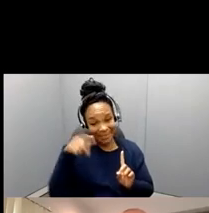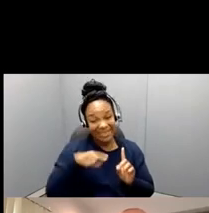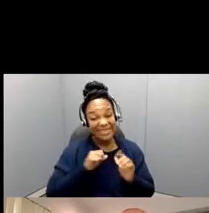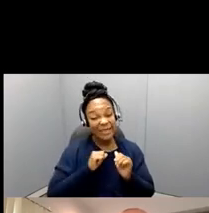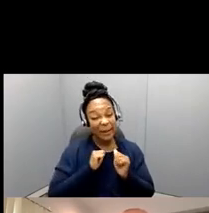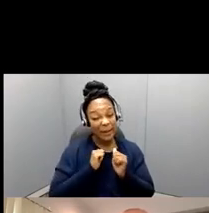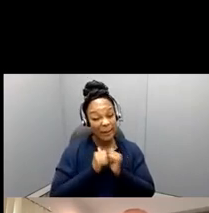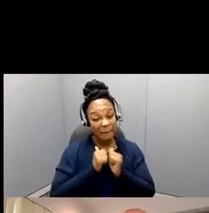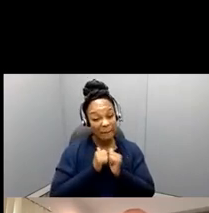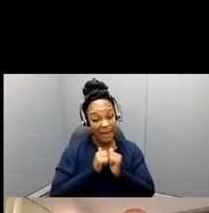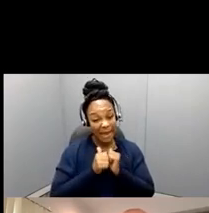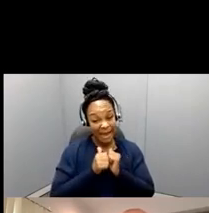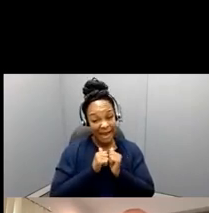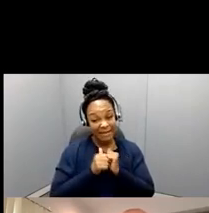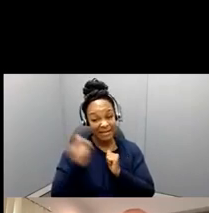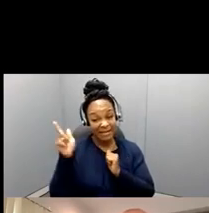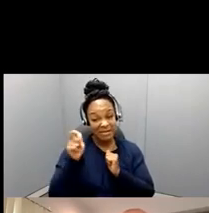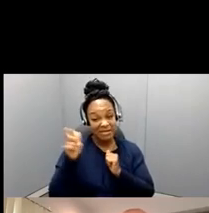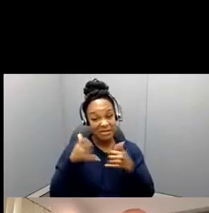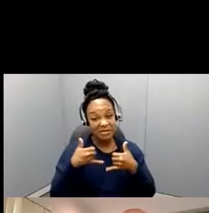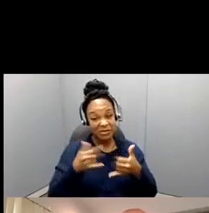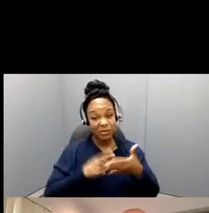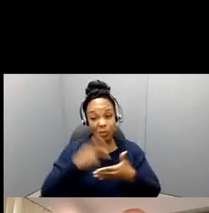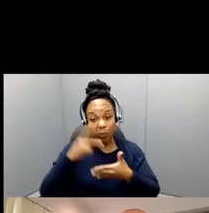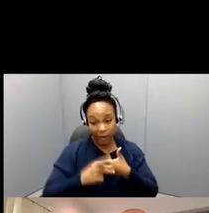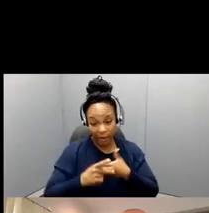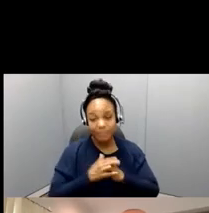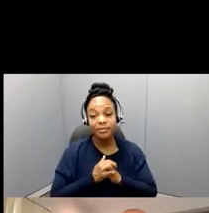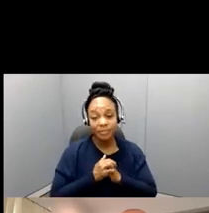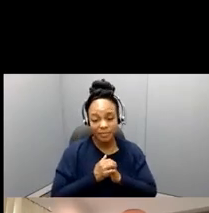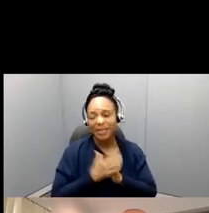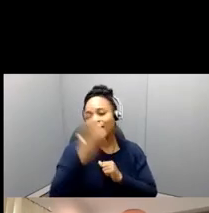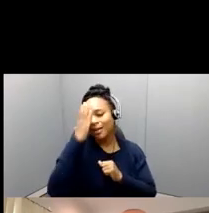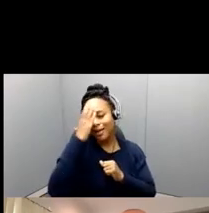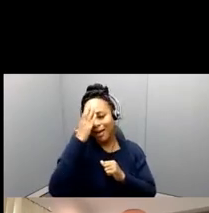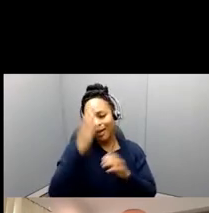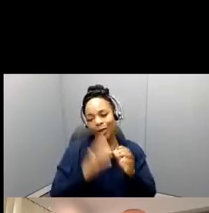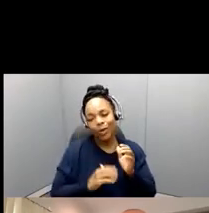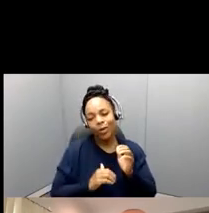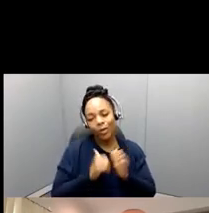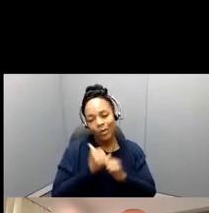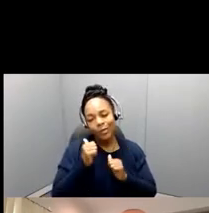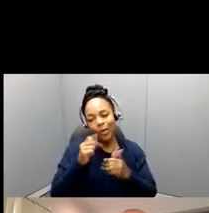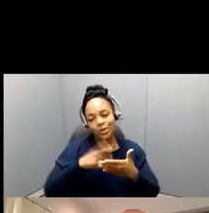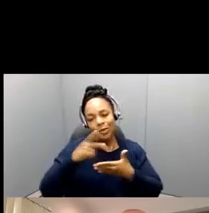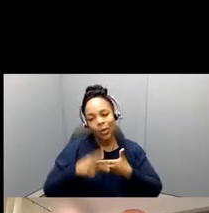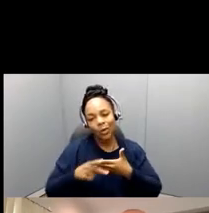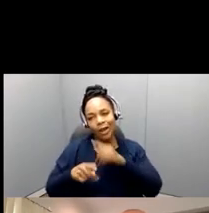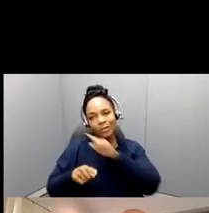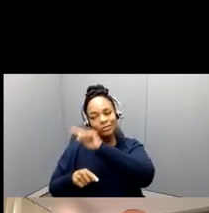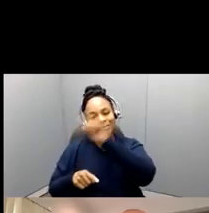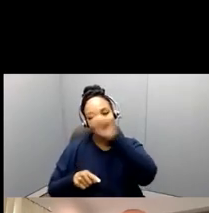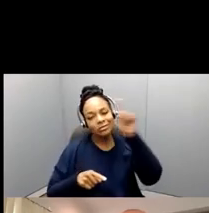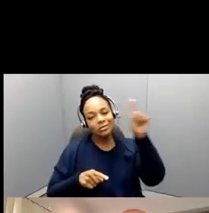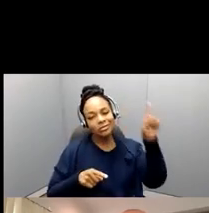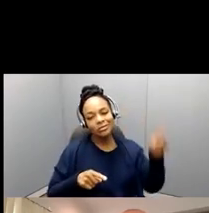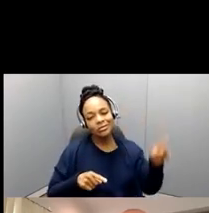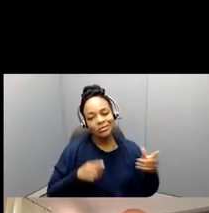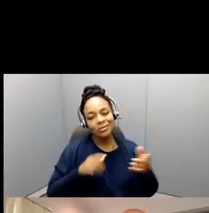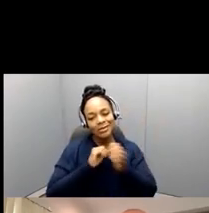program, as, as most, most of these are that are in, in education research. They're definitely, um,